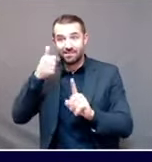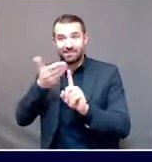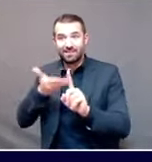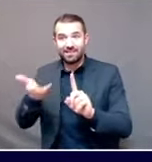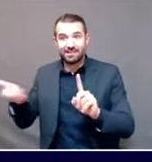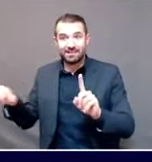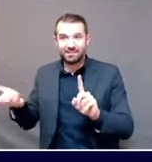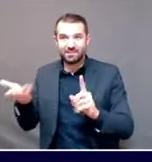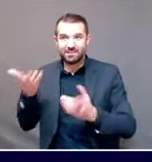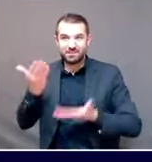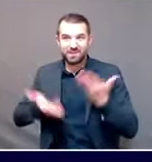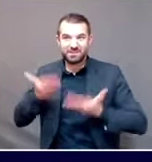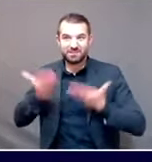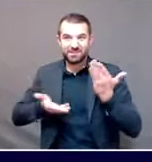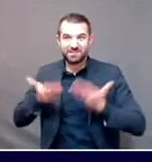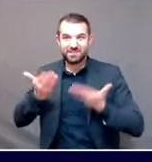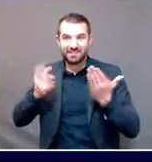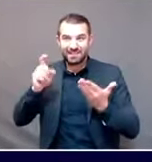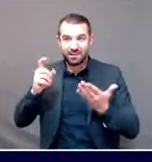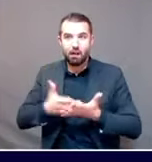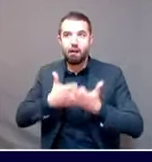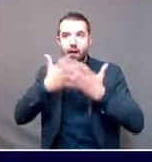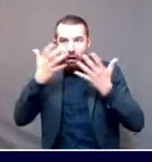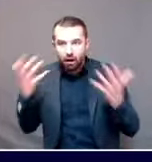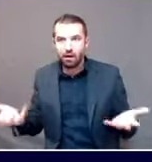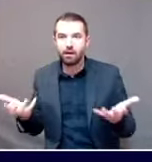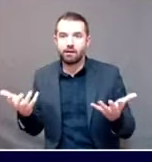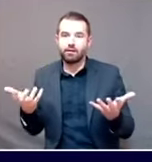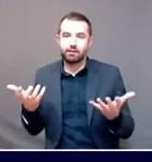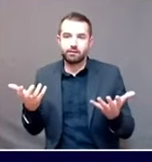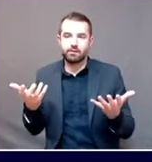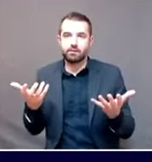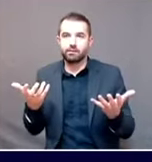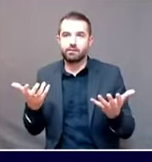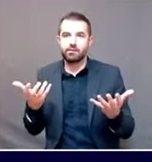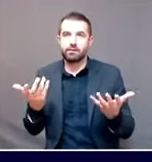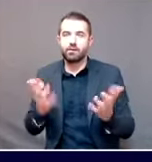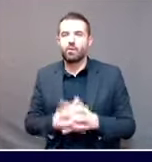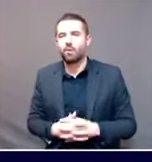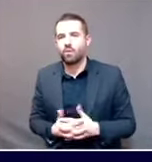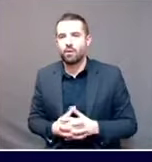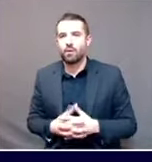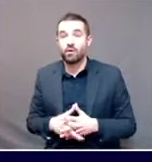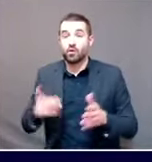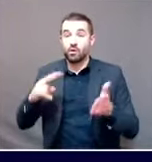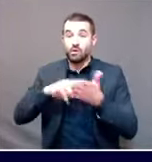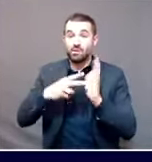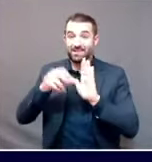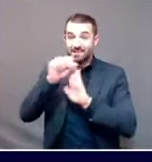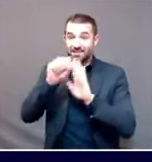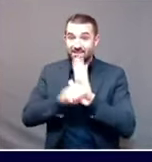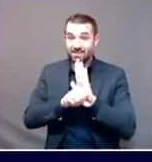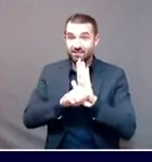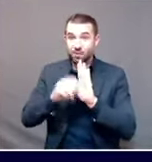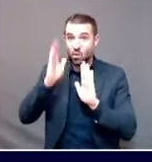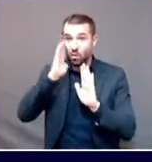be and maybe this is more for you, Commissioner Lambrou, will the state be looking at whether or not.